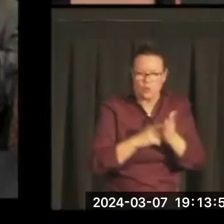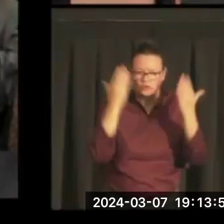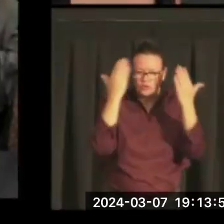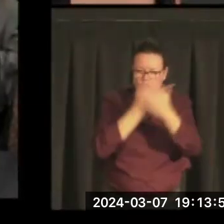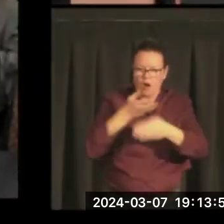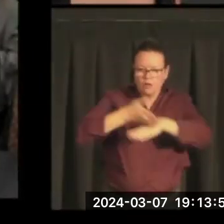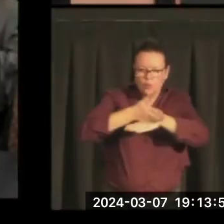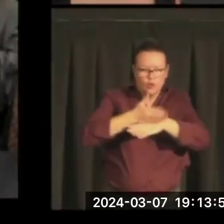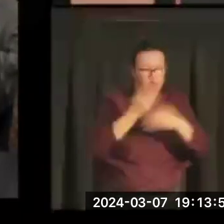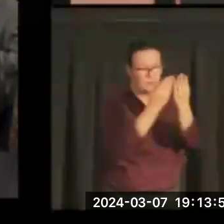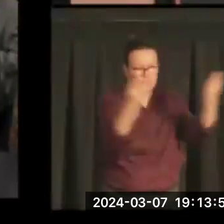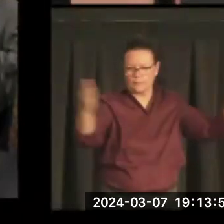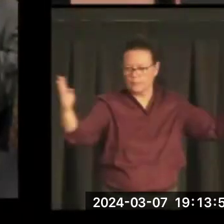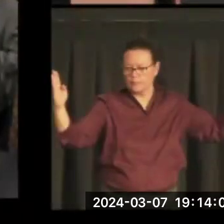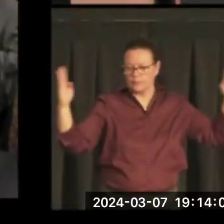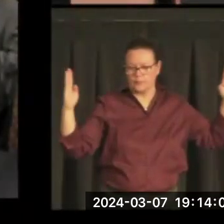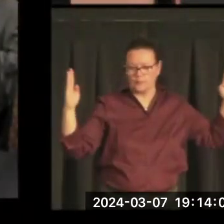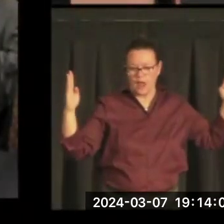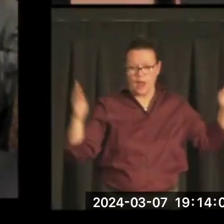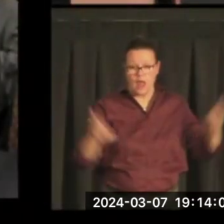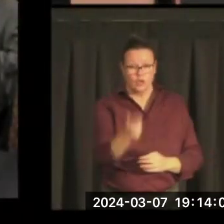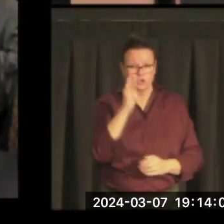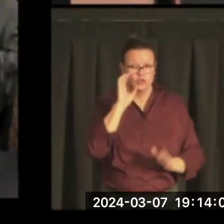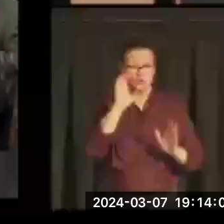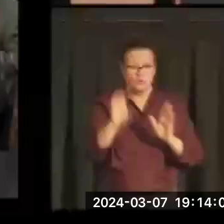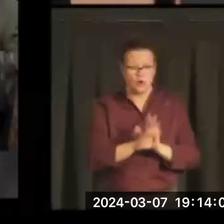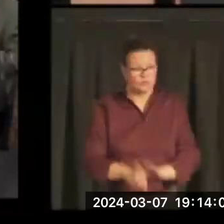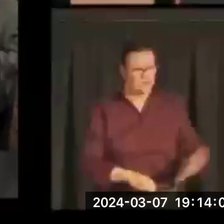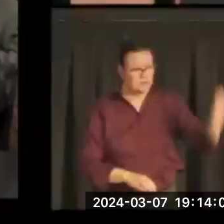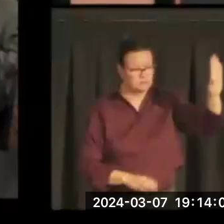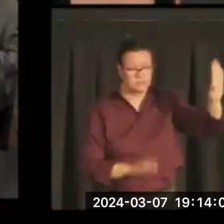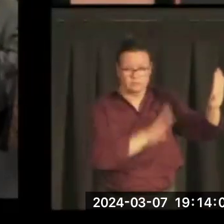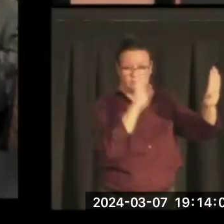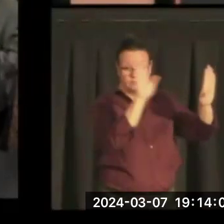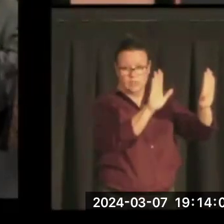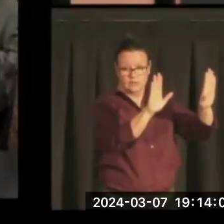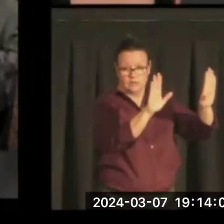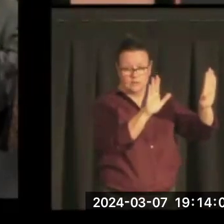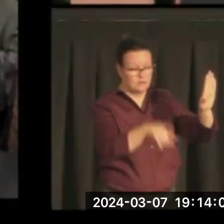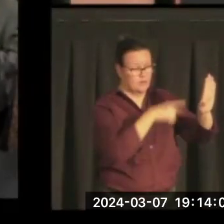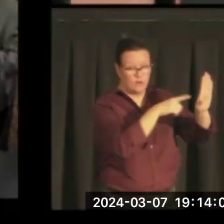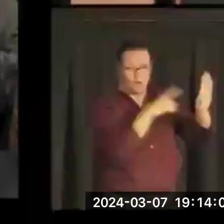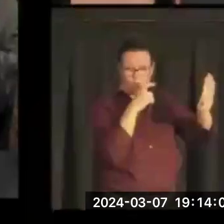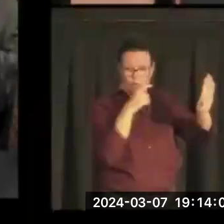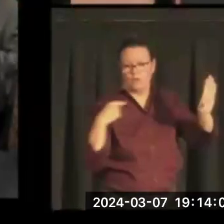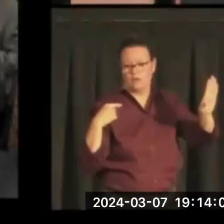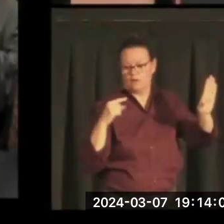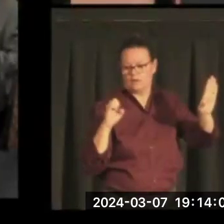and you'd see two portraits. One of these is that of George Washington.